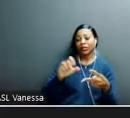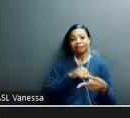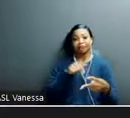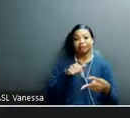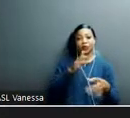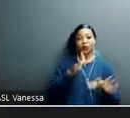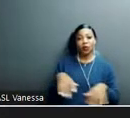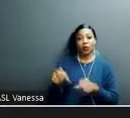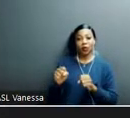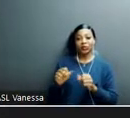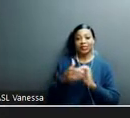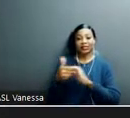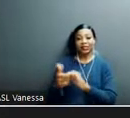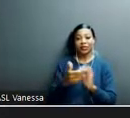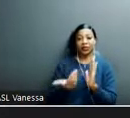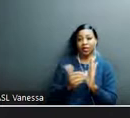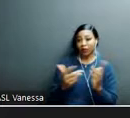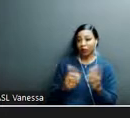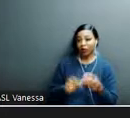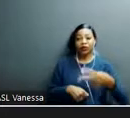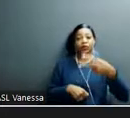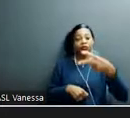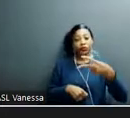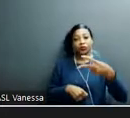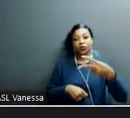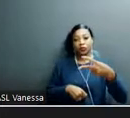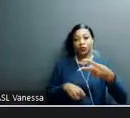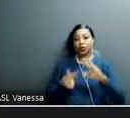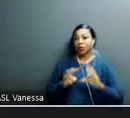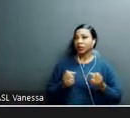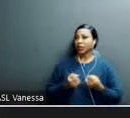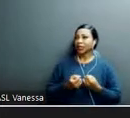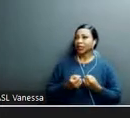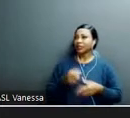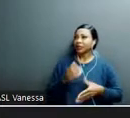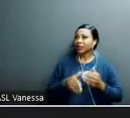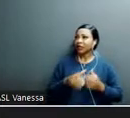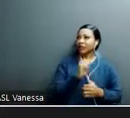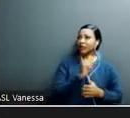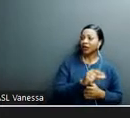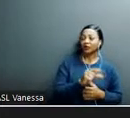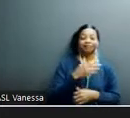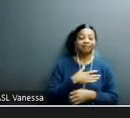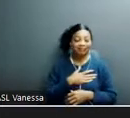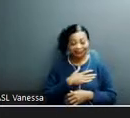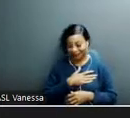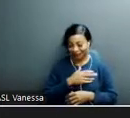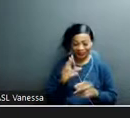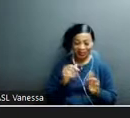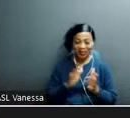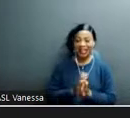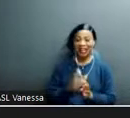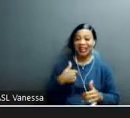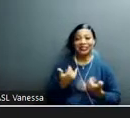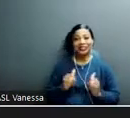together again, two webinars by the end of August, October. I'm still hoping for summer. Um,